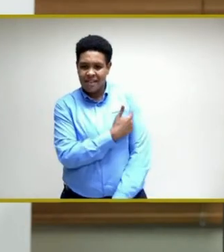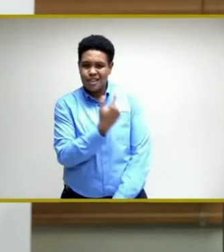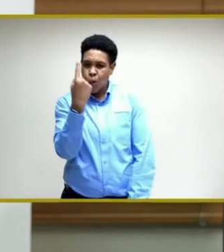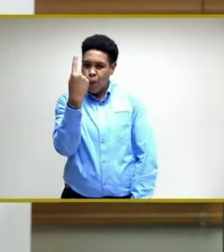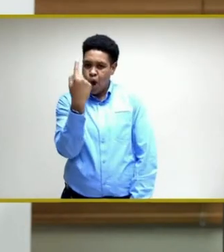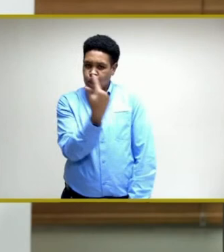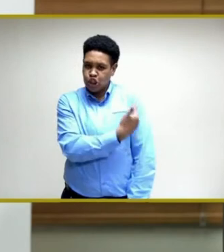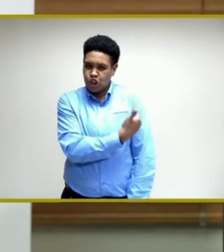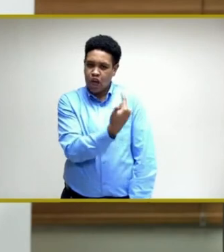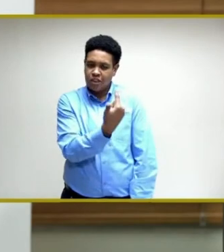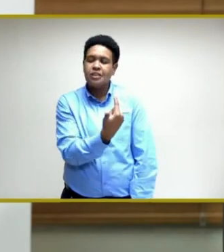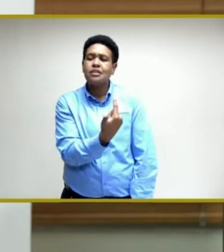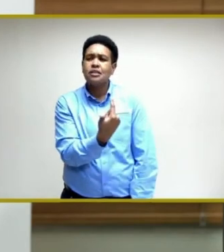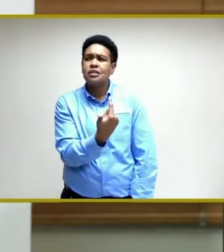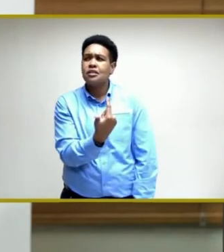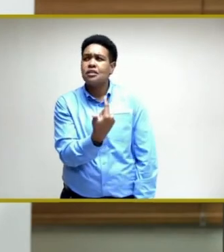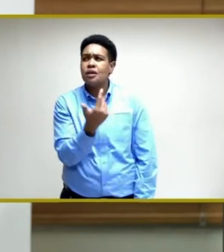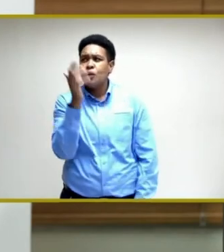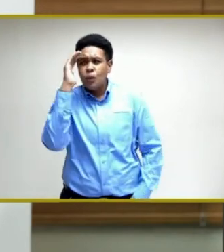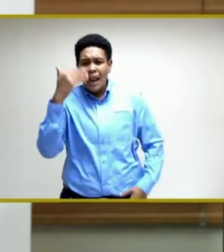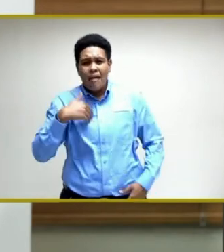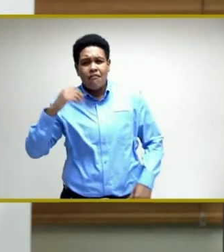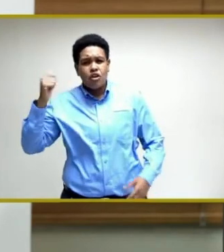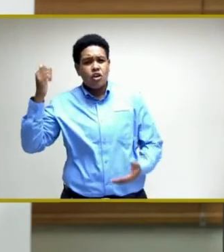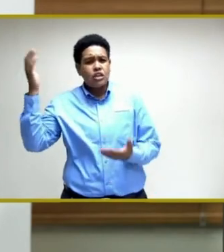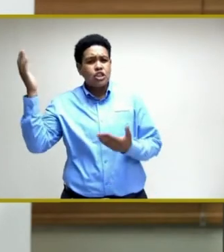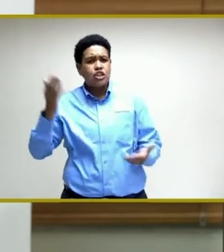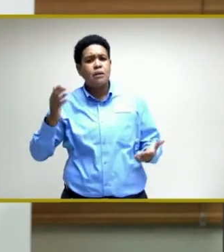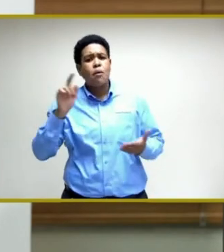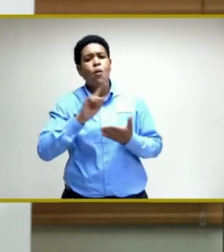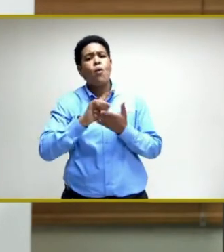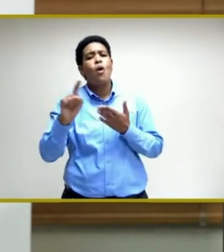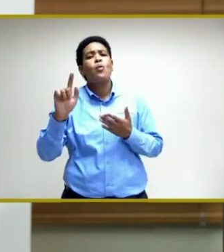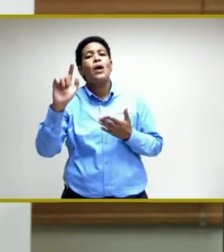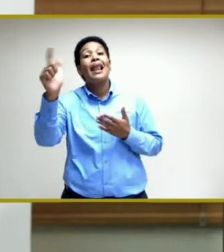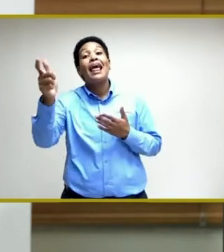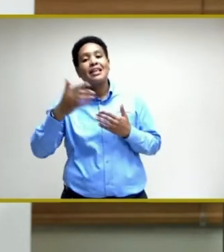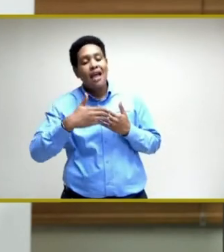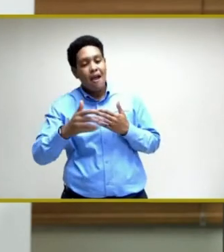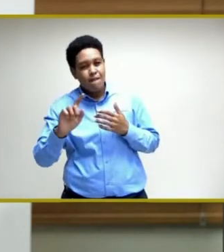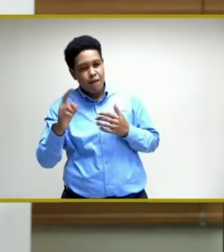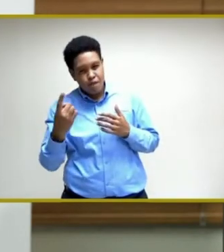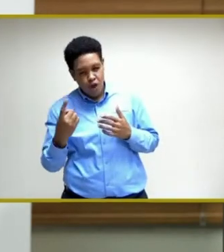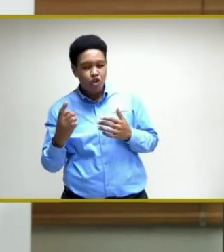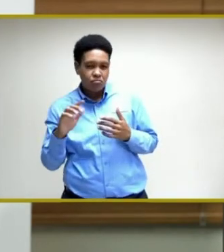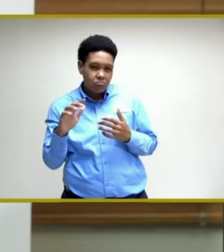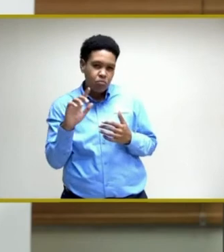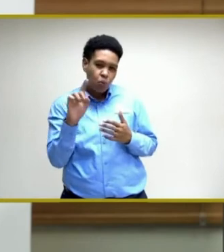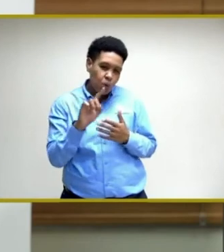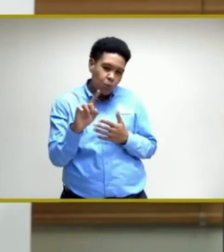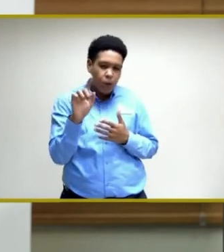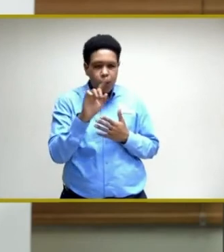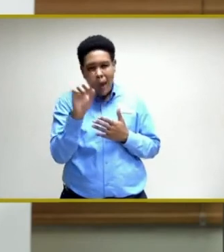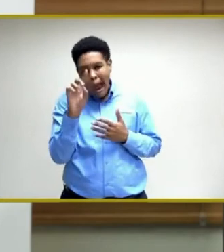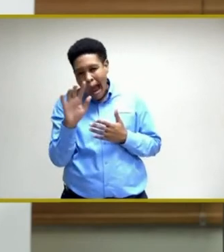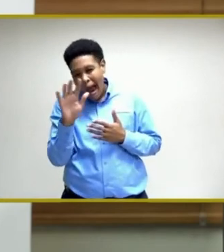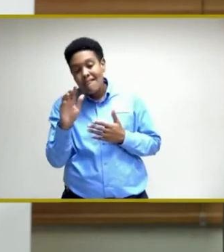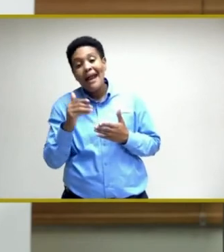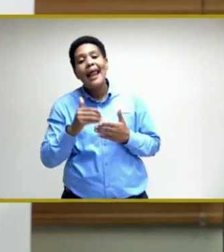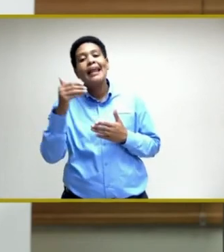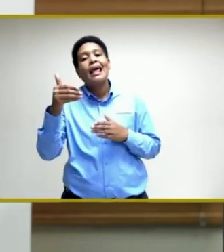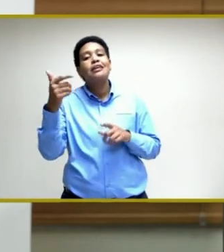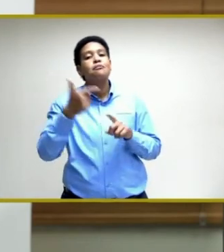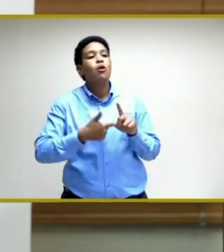we will have another shipment a week after the first shipment, or thereabouts. And then, next month,